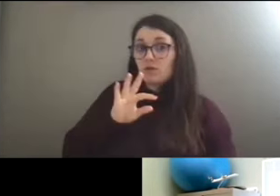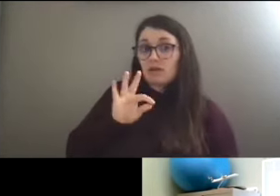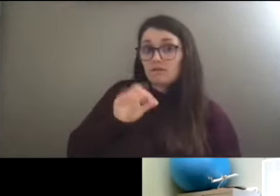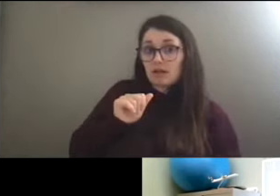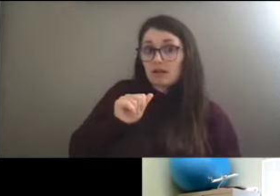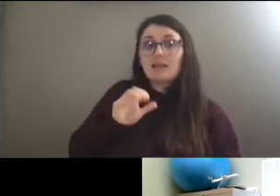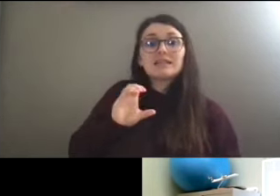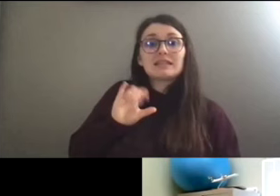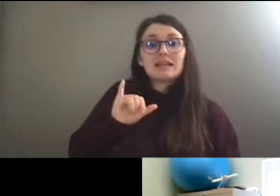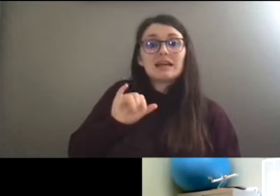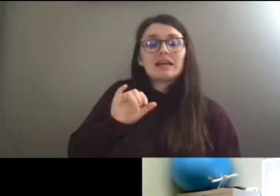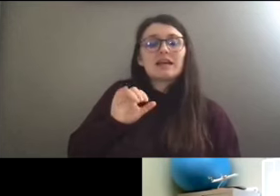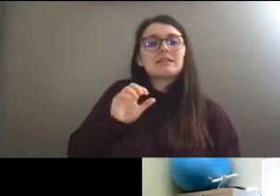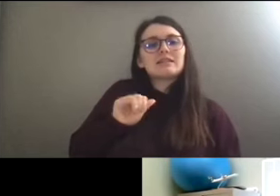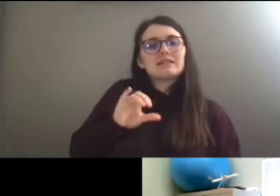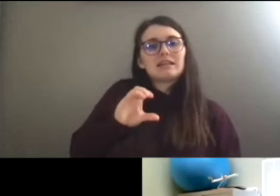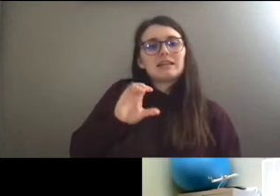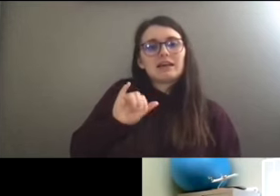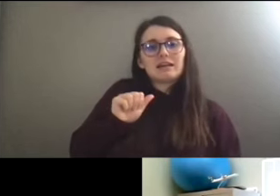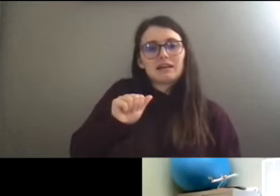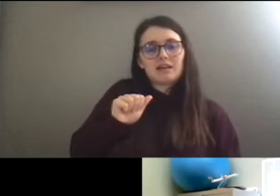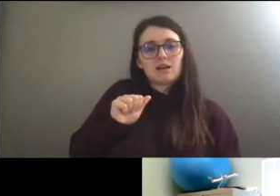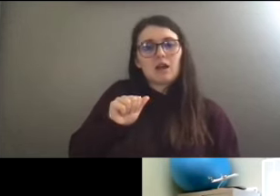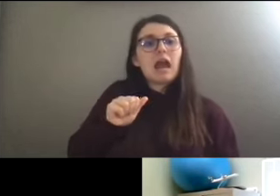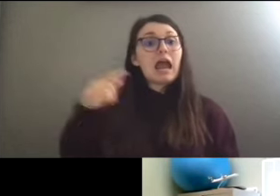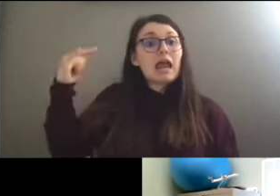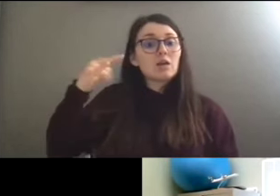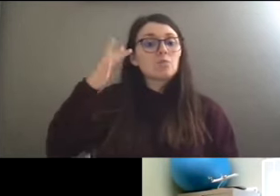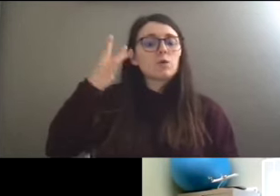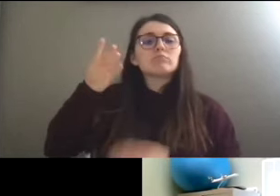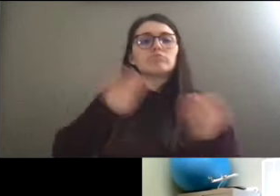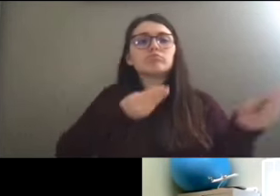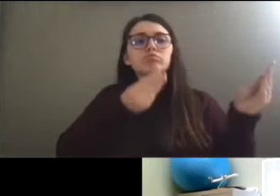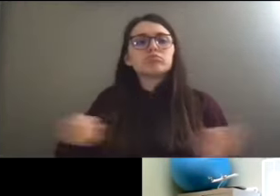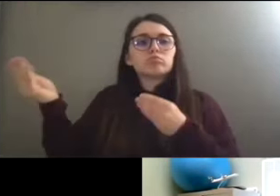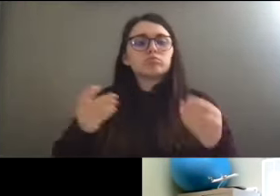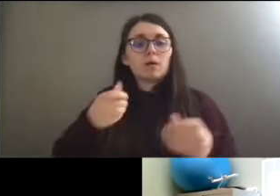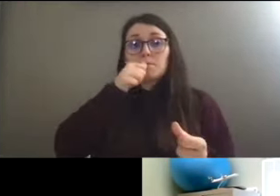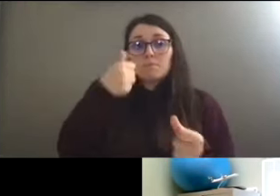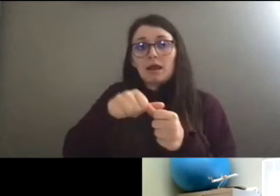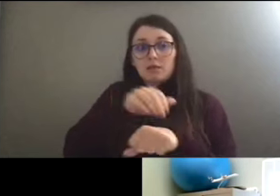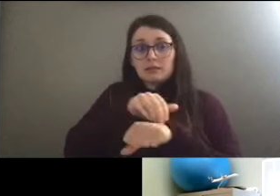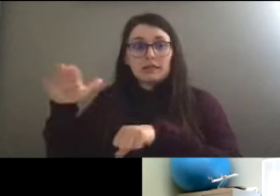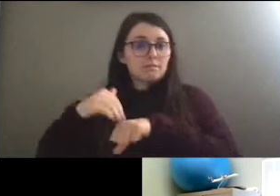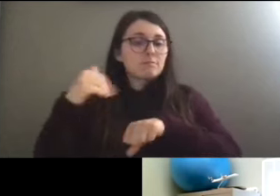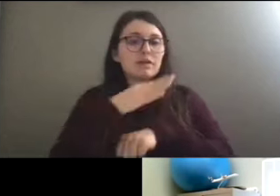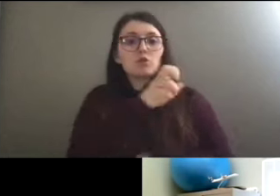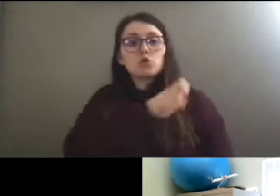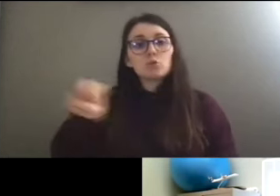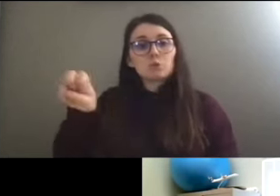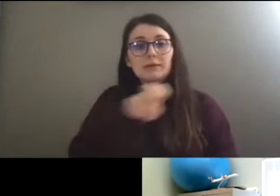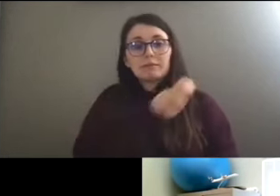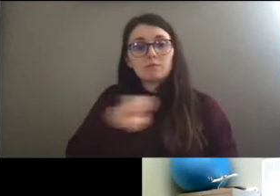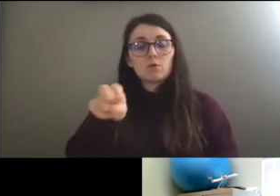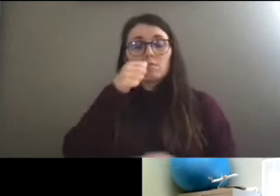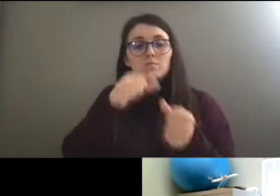and they made airports to carry mail. That was the original purpose of commercial aircraft was a transport of mail throughout